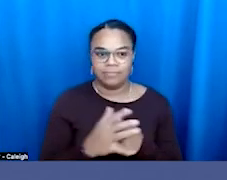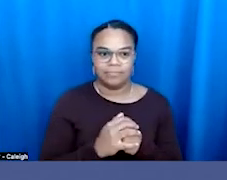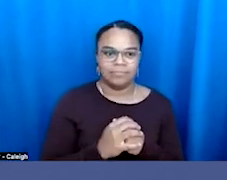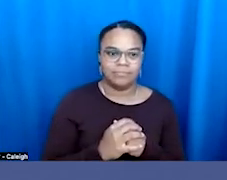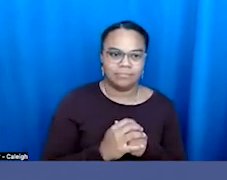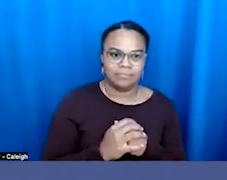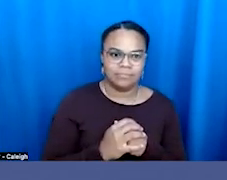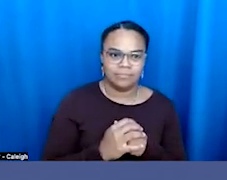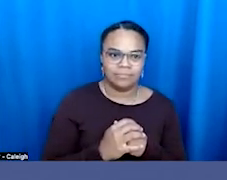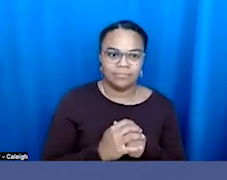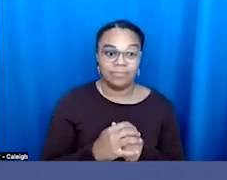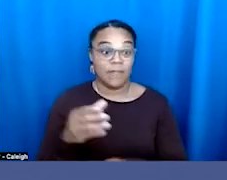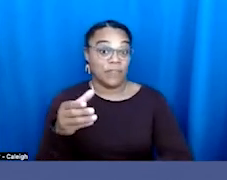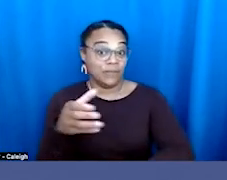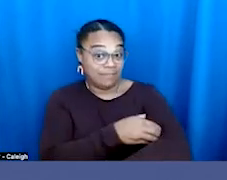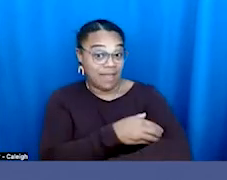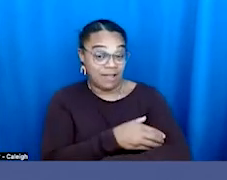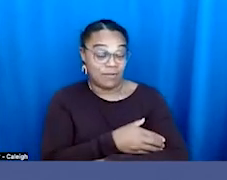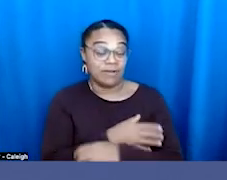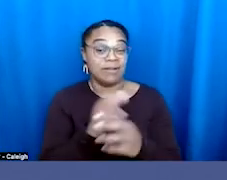There is power in telling your story.